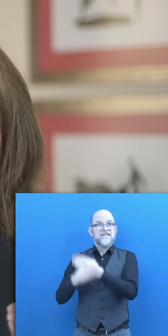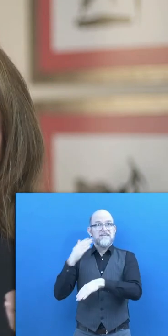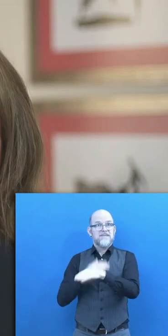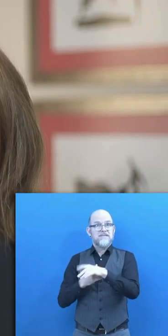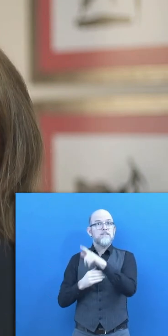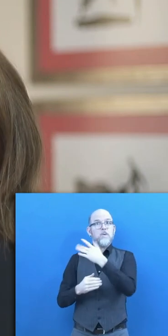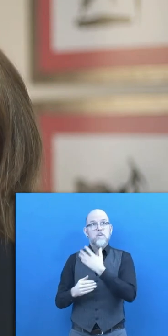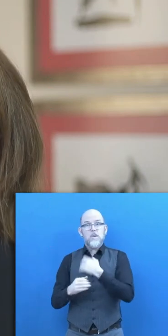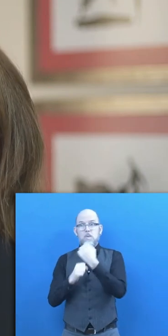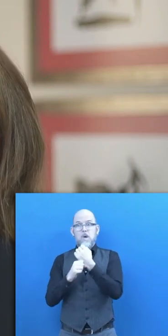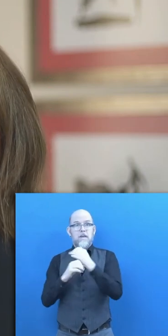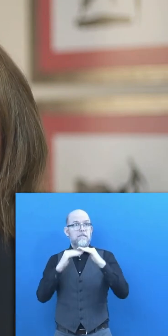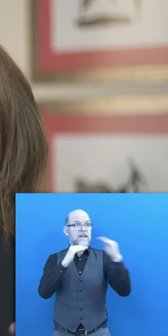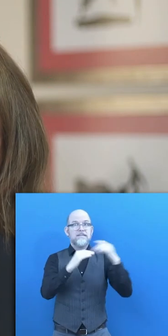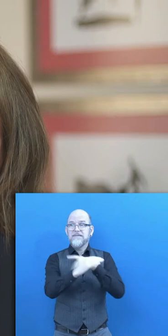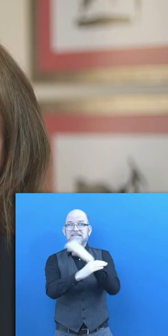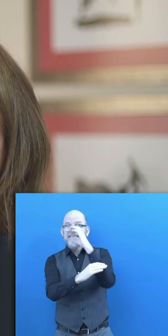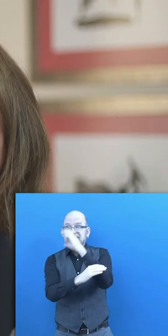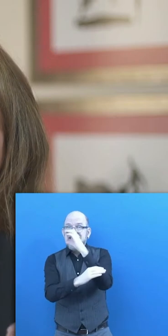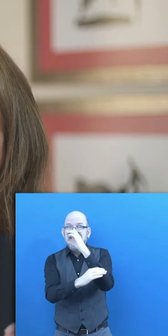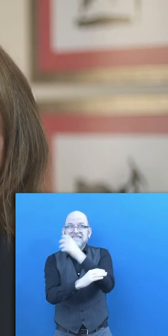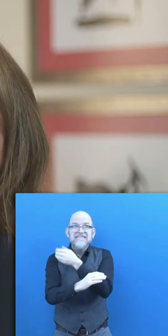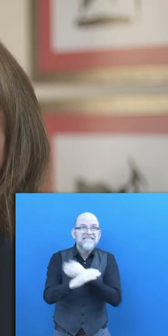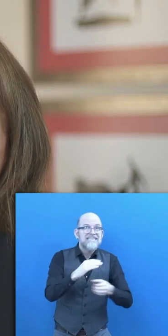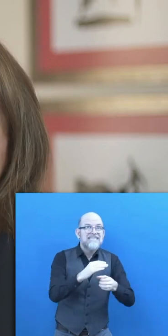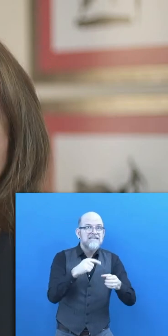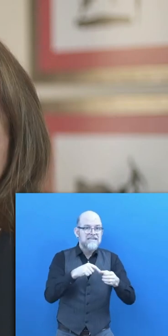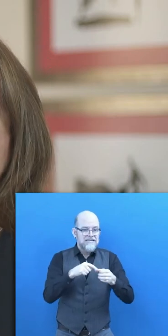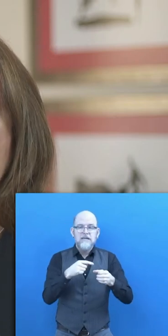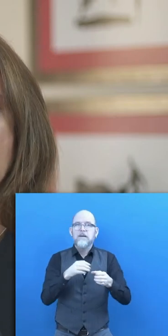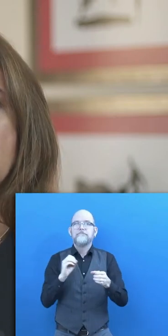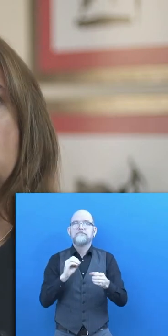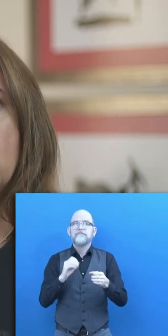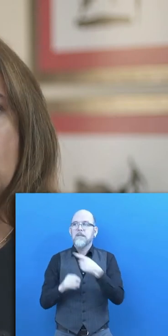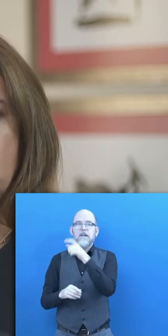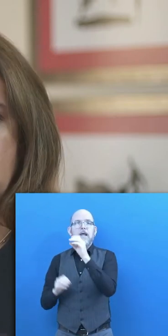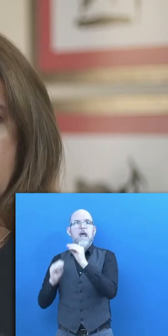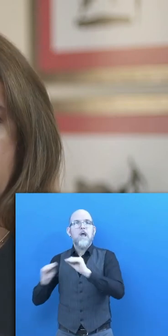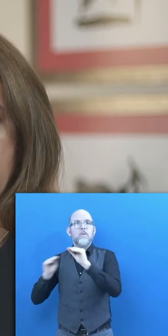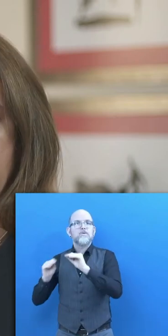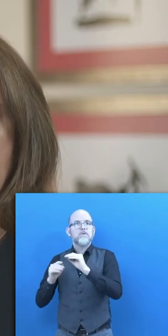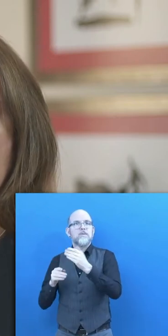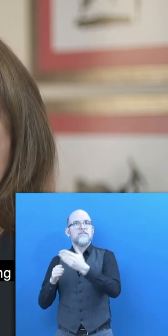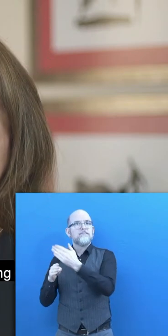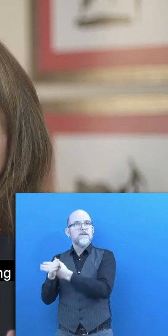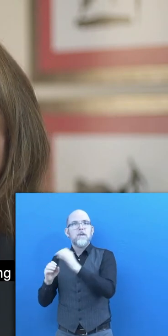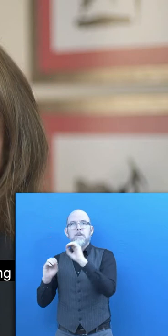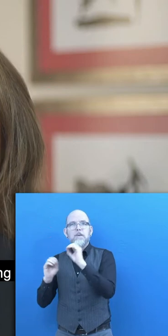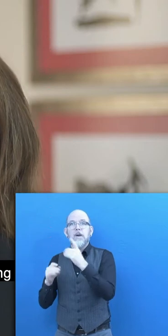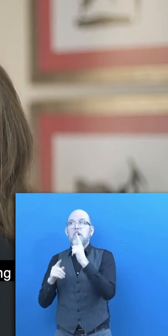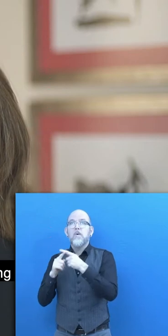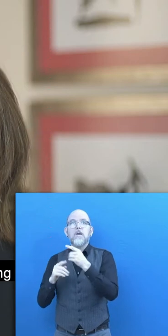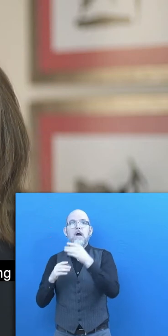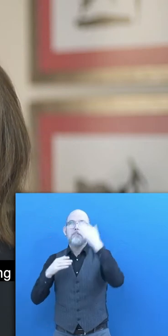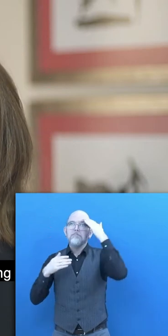they are searching for jobs due to its lack of education and training for employment. Therefore,